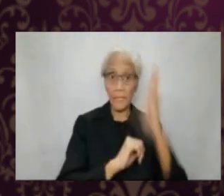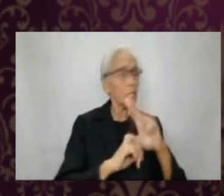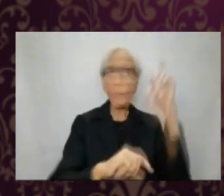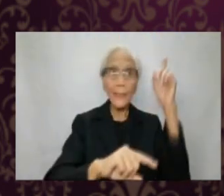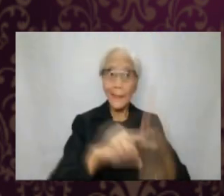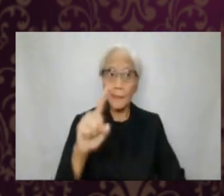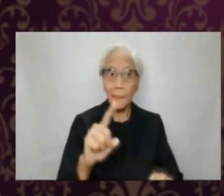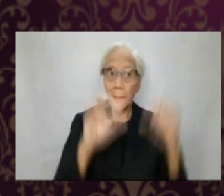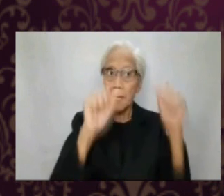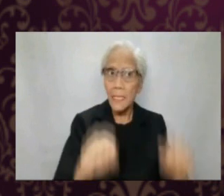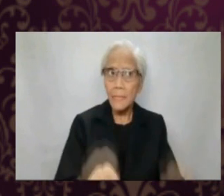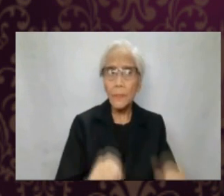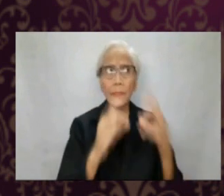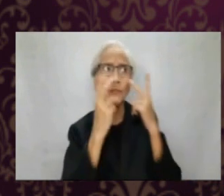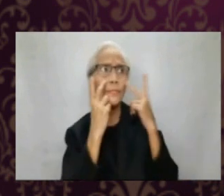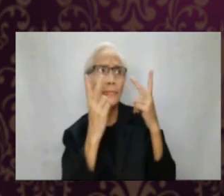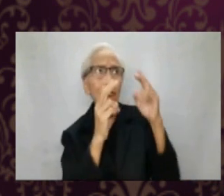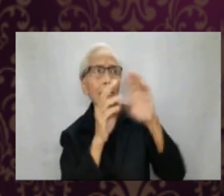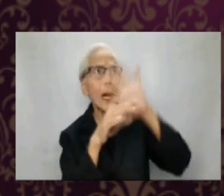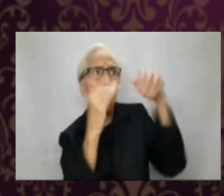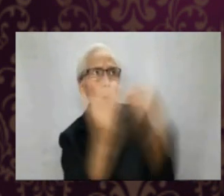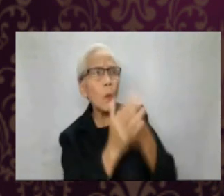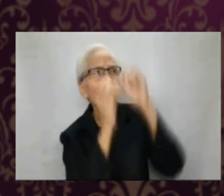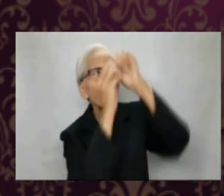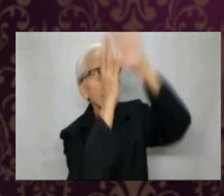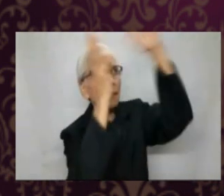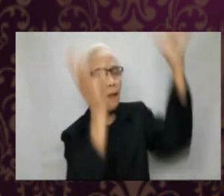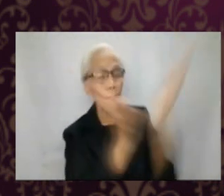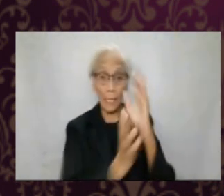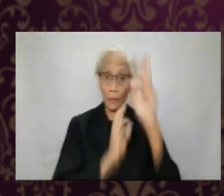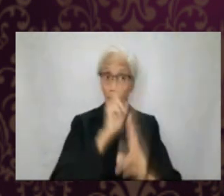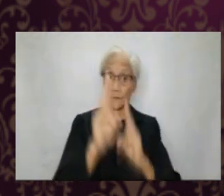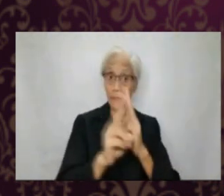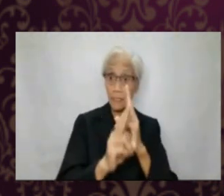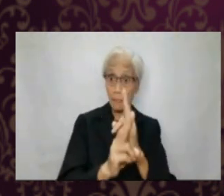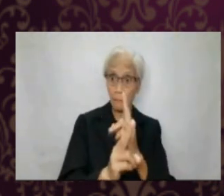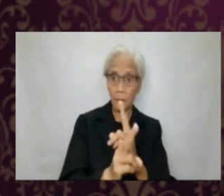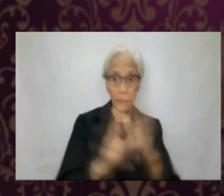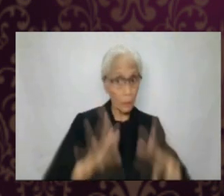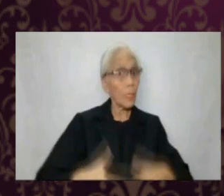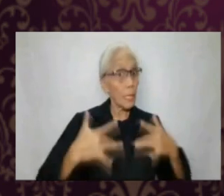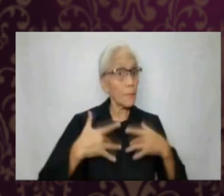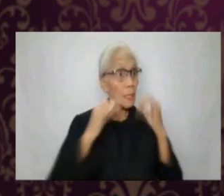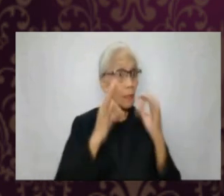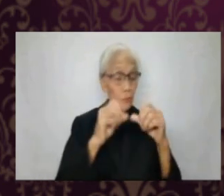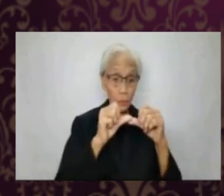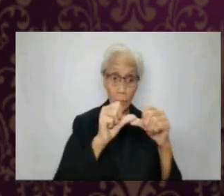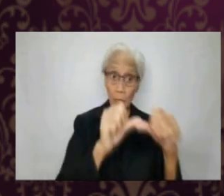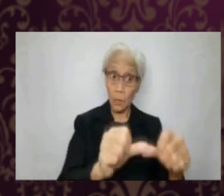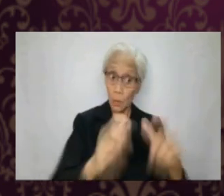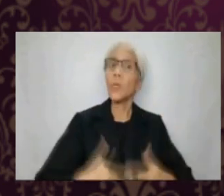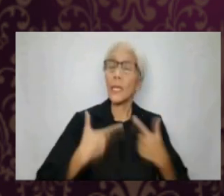is the light of God. It will not be possible to see the whole picture of God's universal role